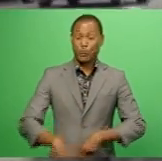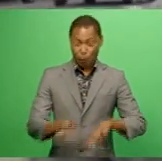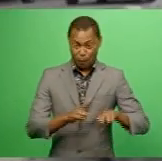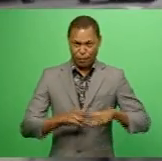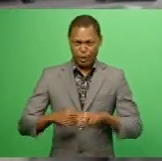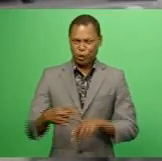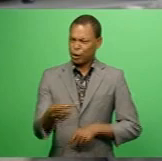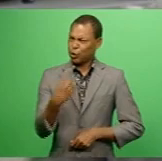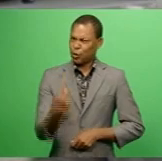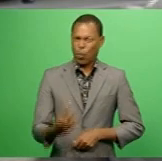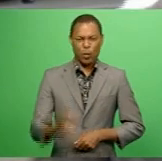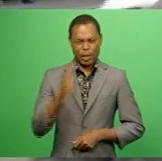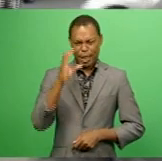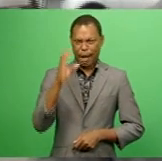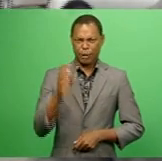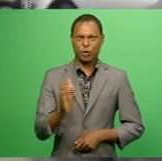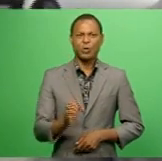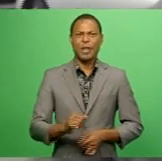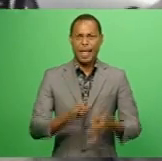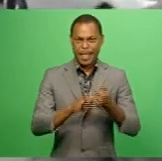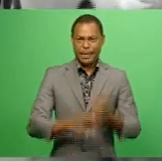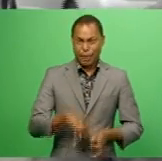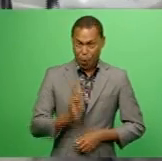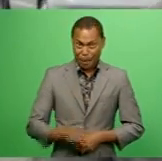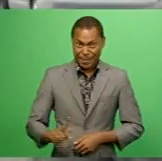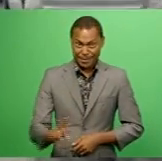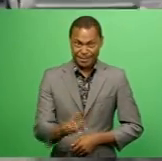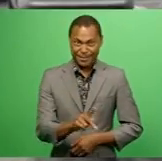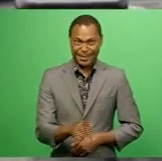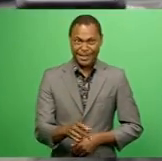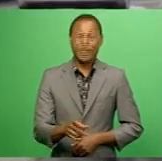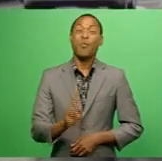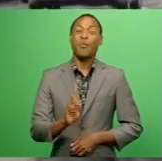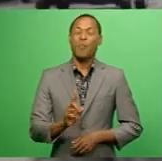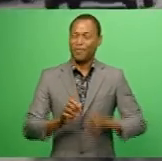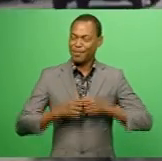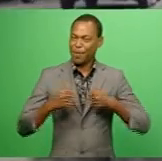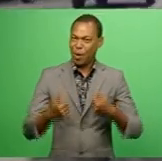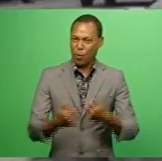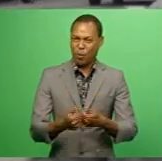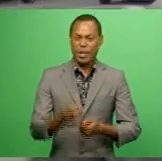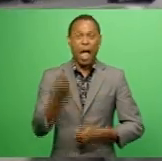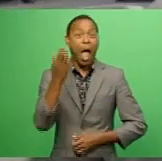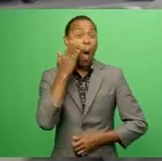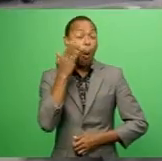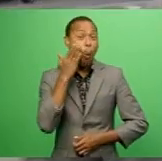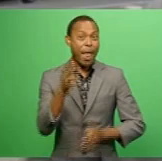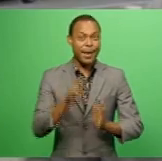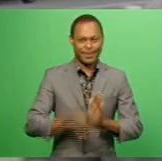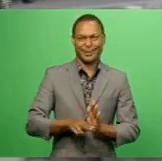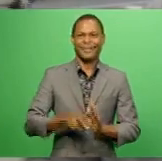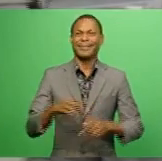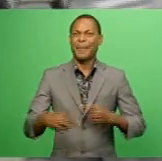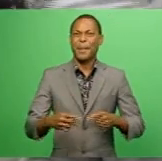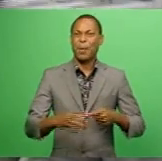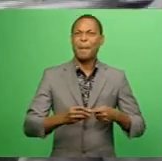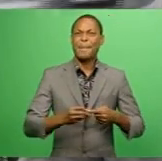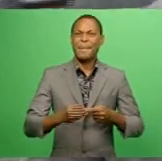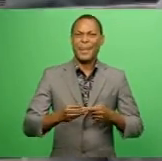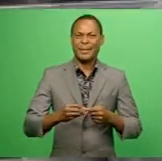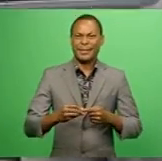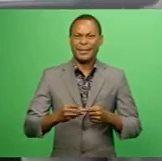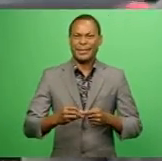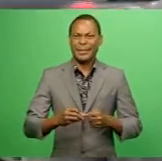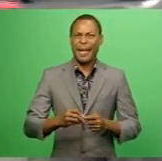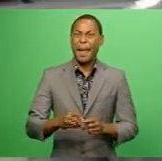that is part of the Consumer International Body, which has sanctioned the awareness program on plastic pollution as a critical issue.